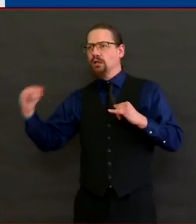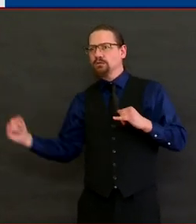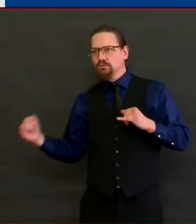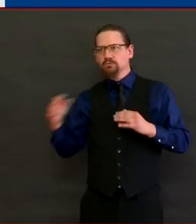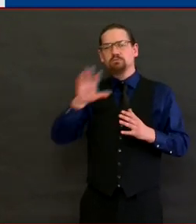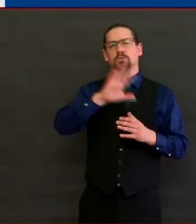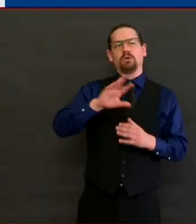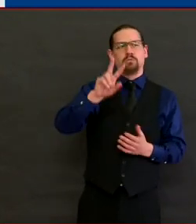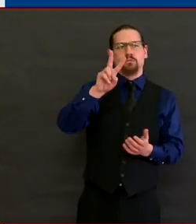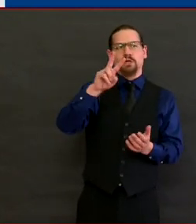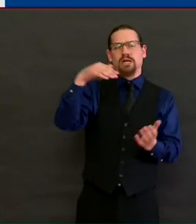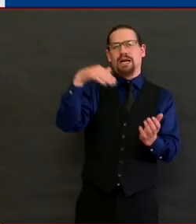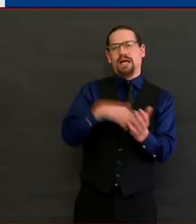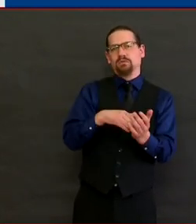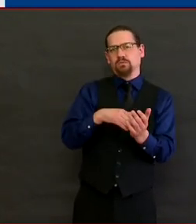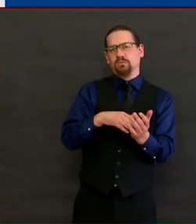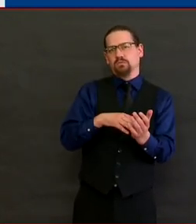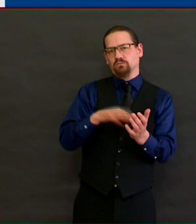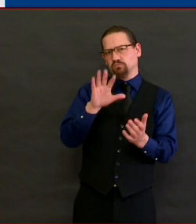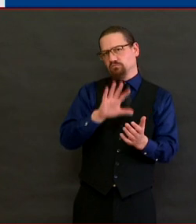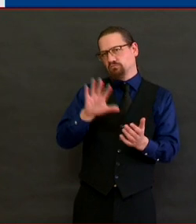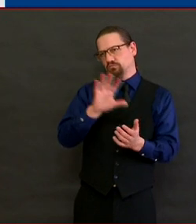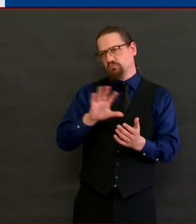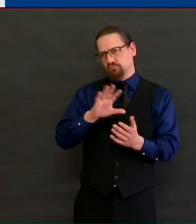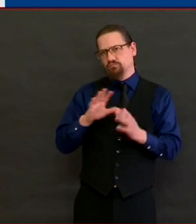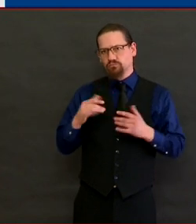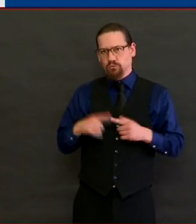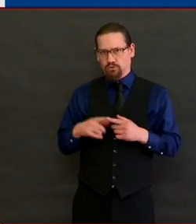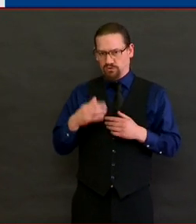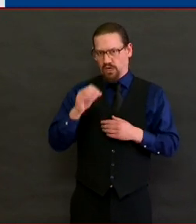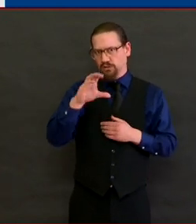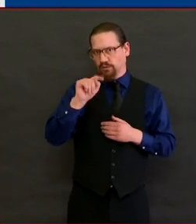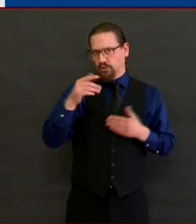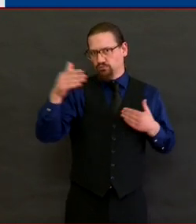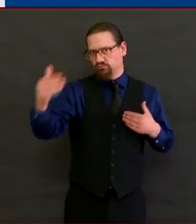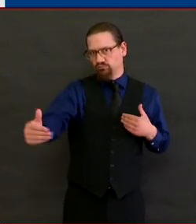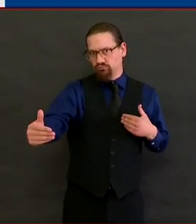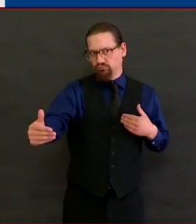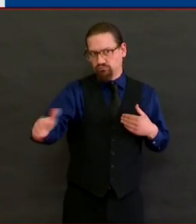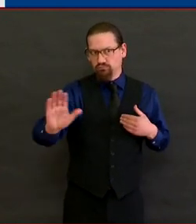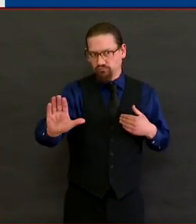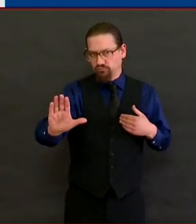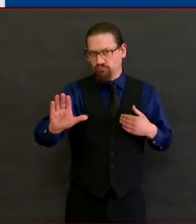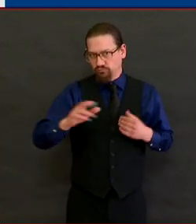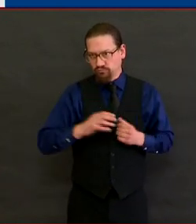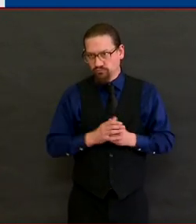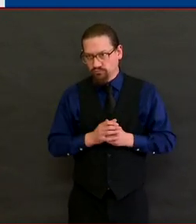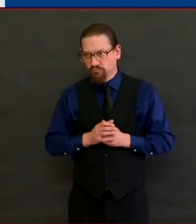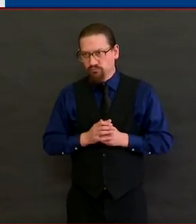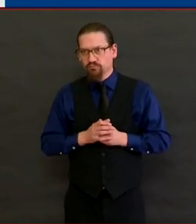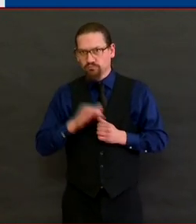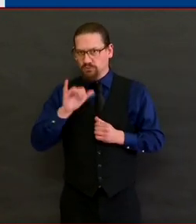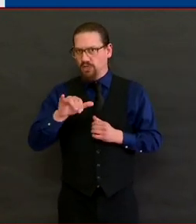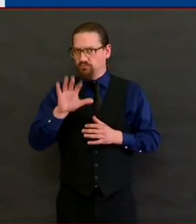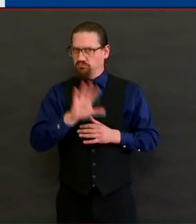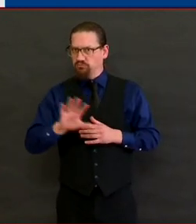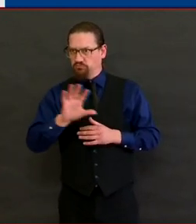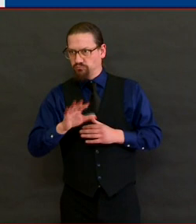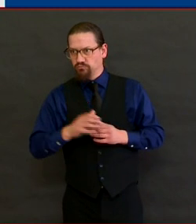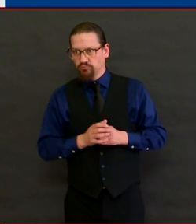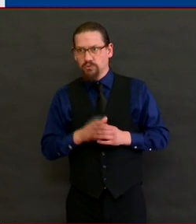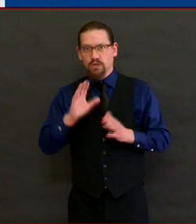is just above 4,000 deaths, same time period, through October. So, again,